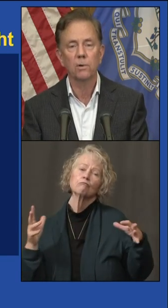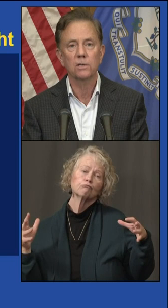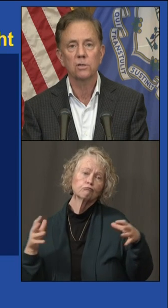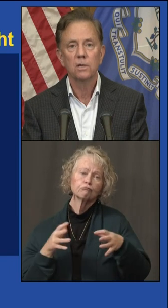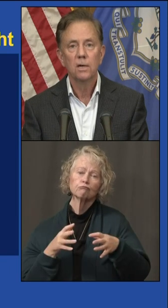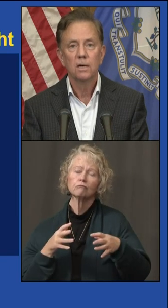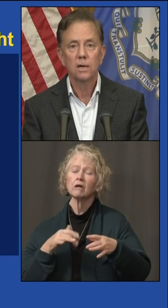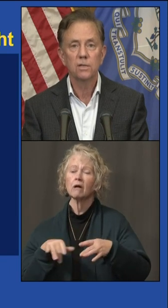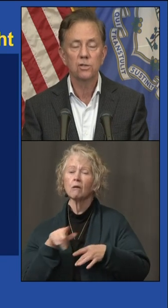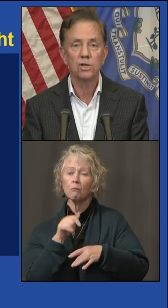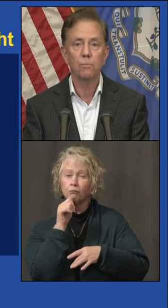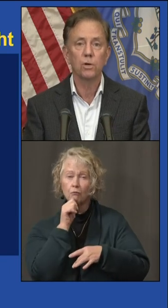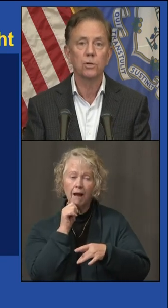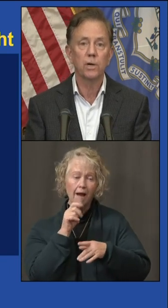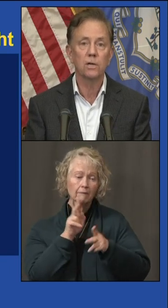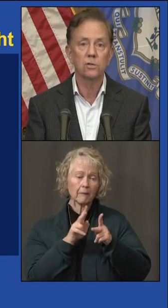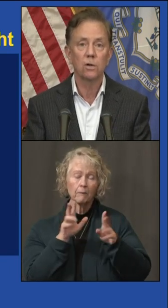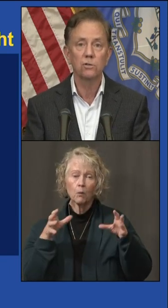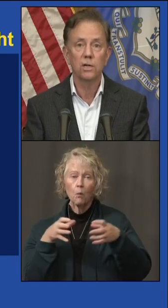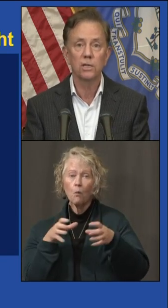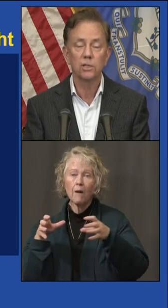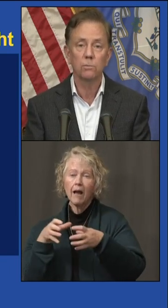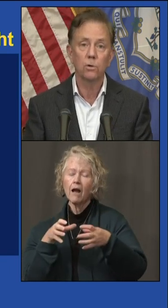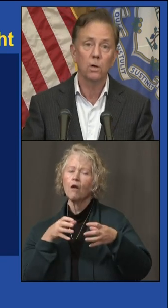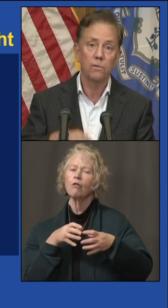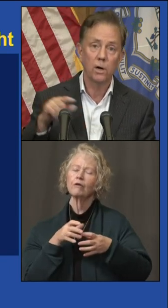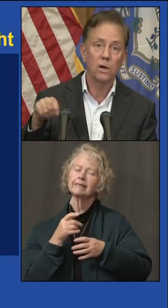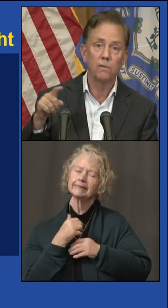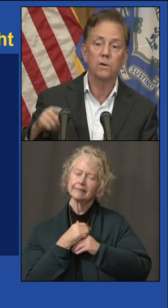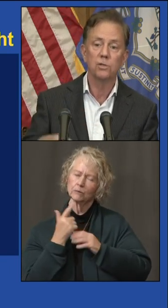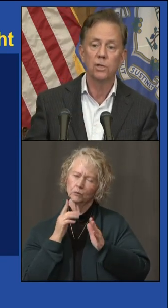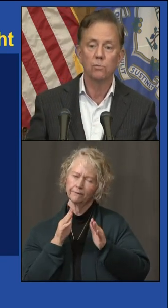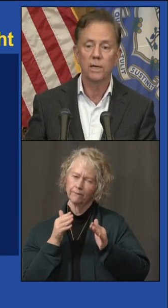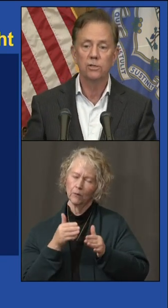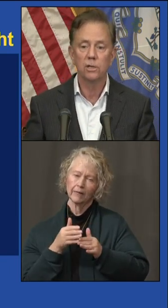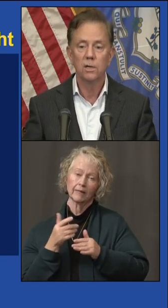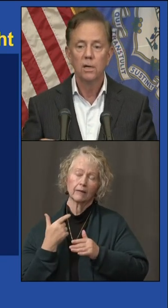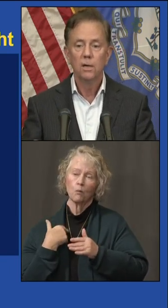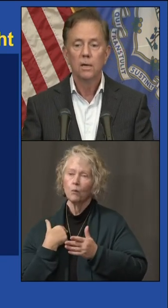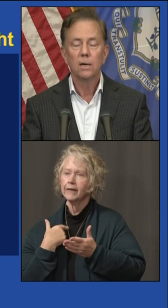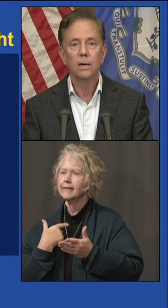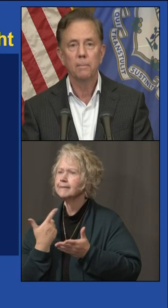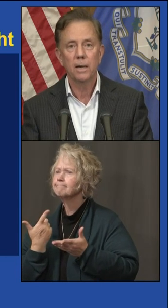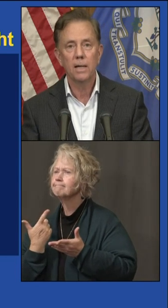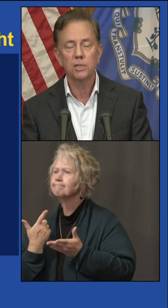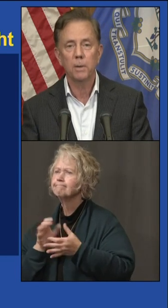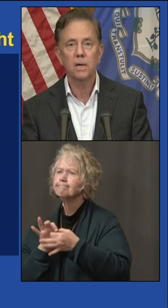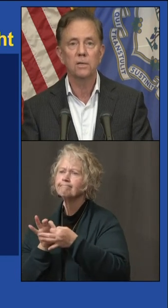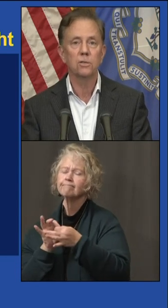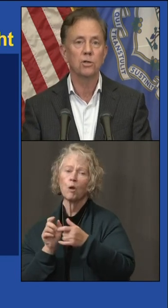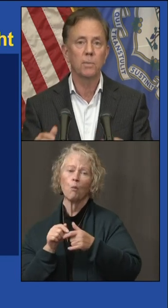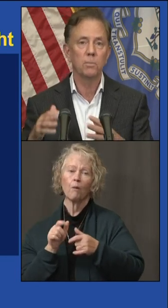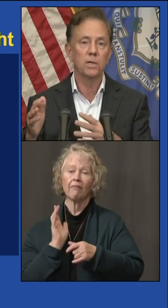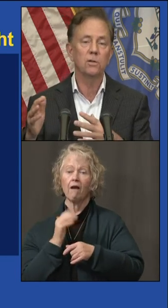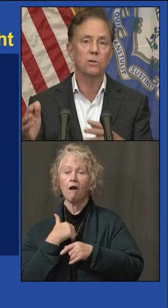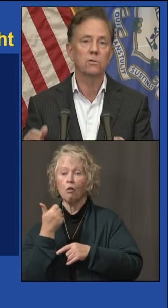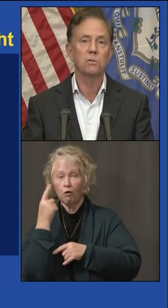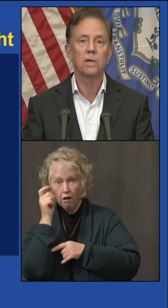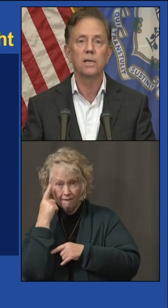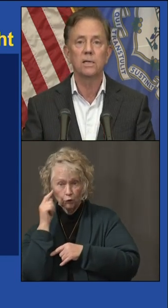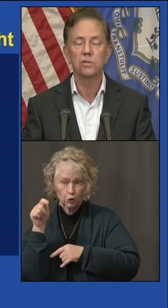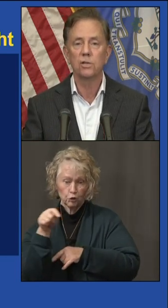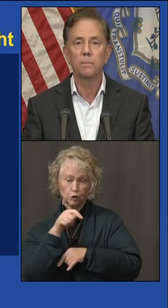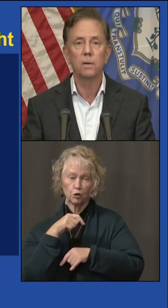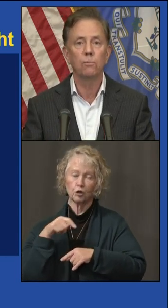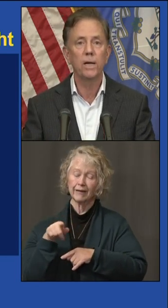private gatherings. This is something we're doing in association with all of our governors in the region. And that's because, as you remember, Deirdre